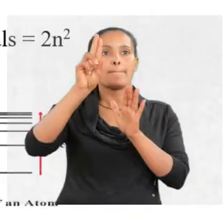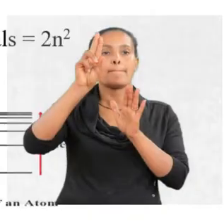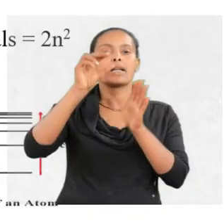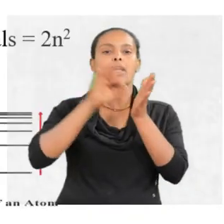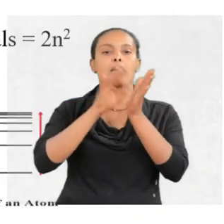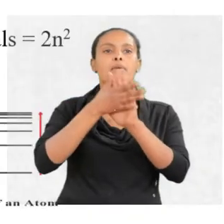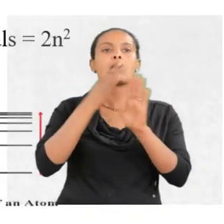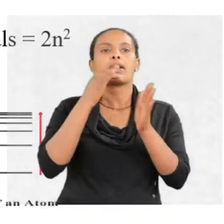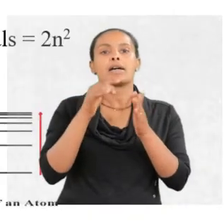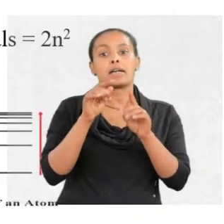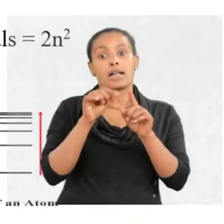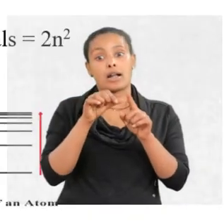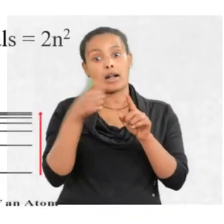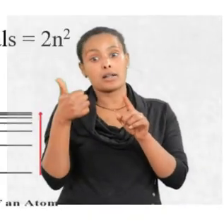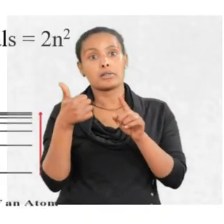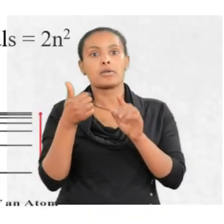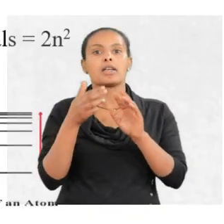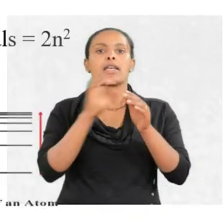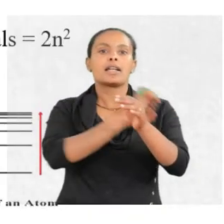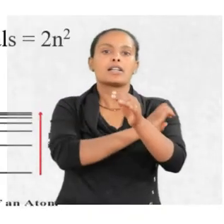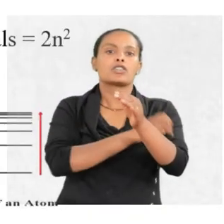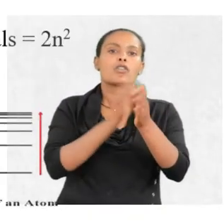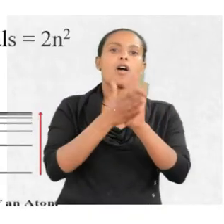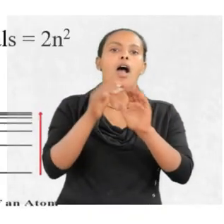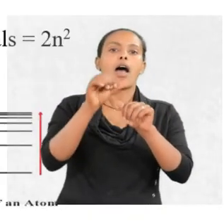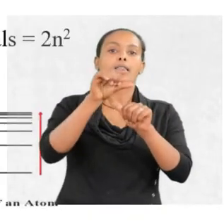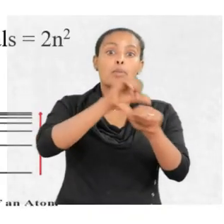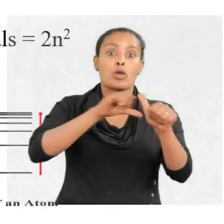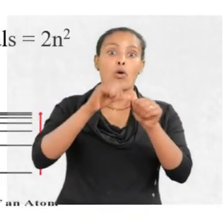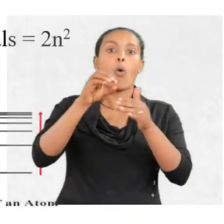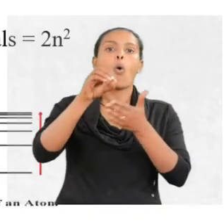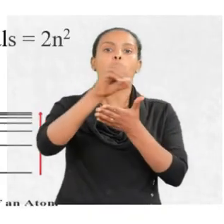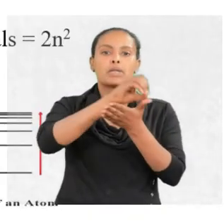the relative size and energy of atomic orbitals.